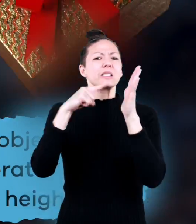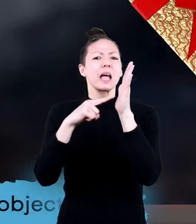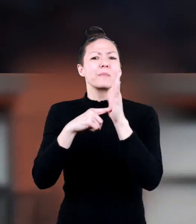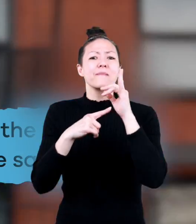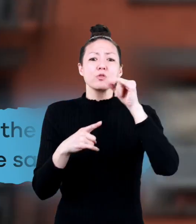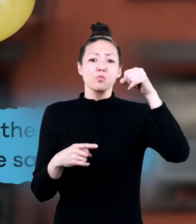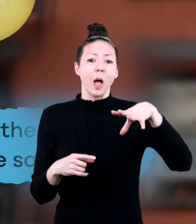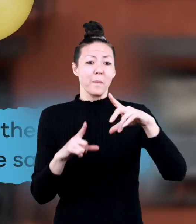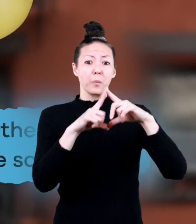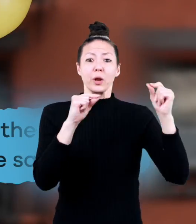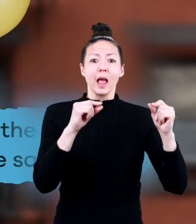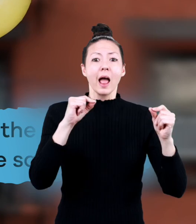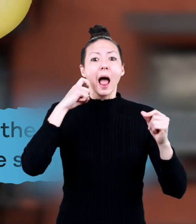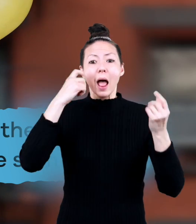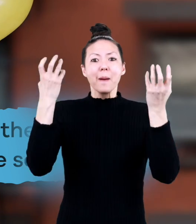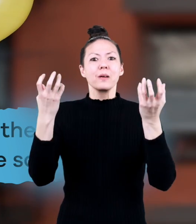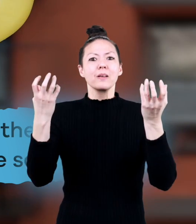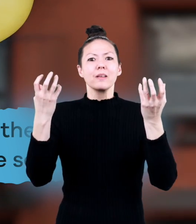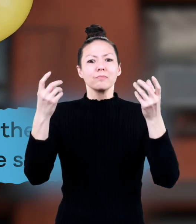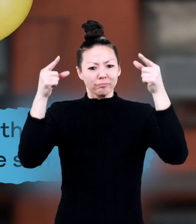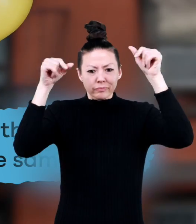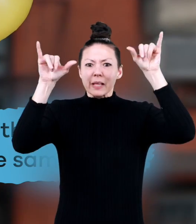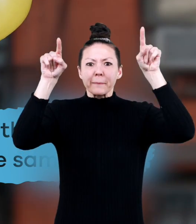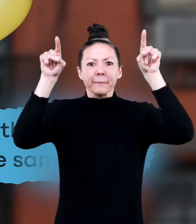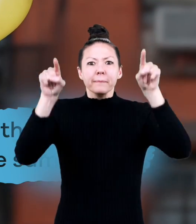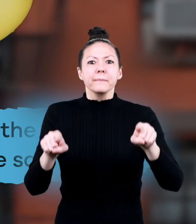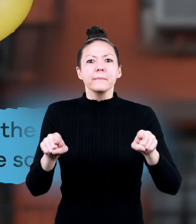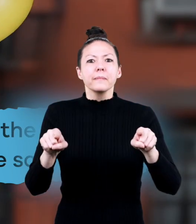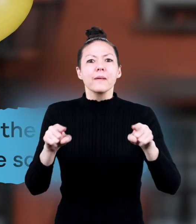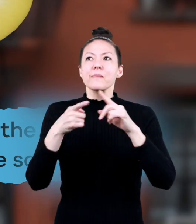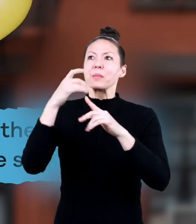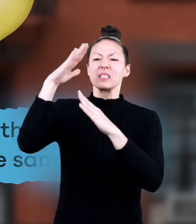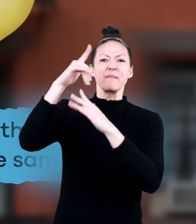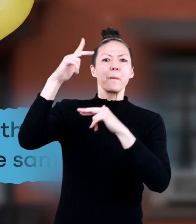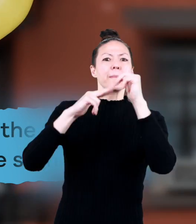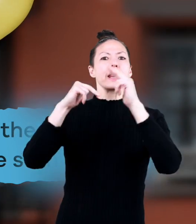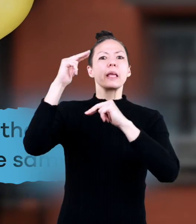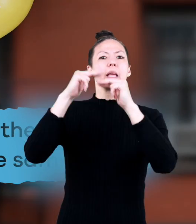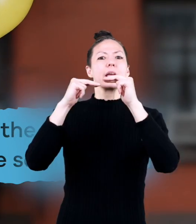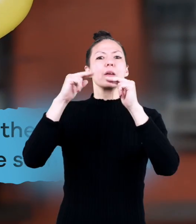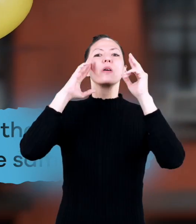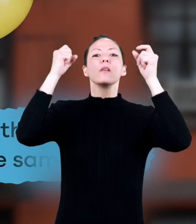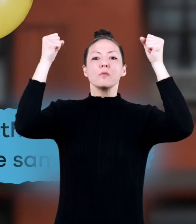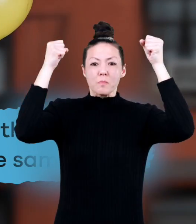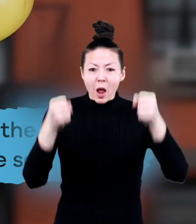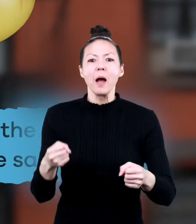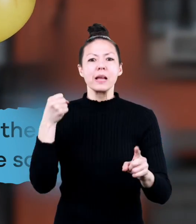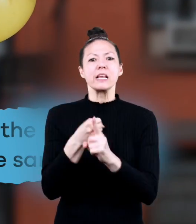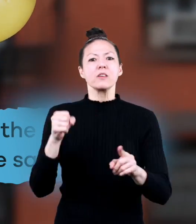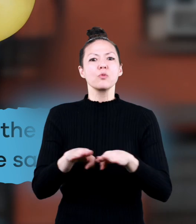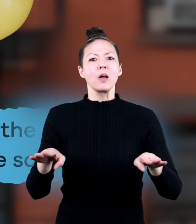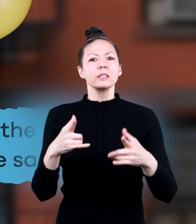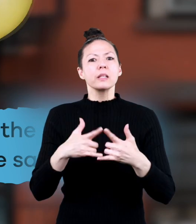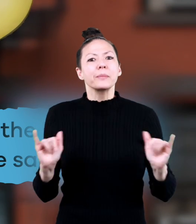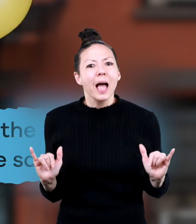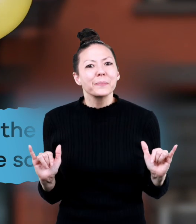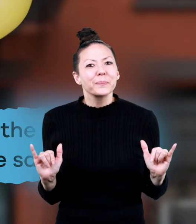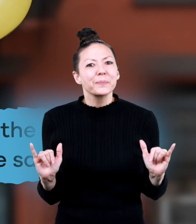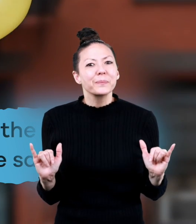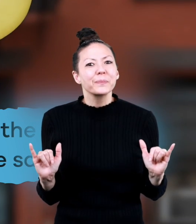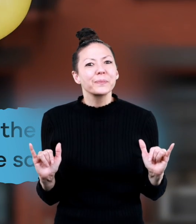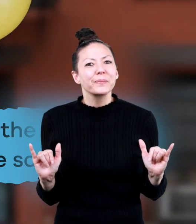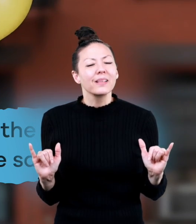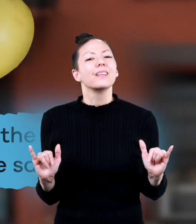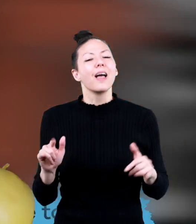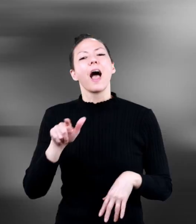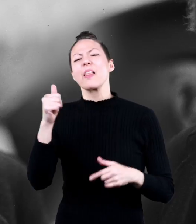height. For example, if you drop a brick and an apple from the top of a building, both will hit the ground at the